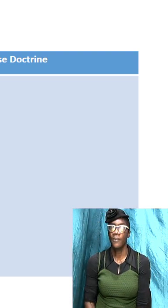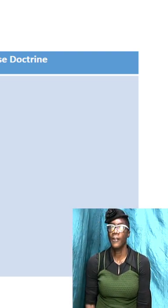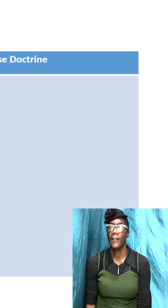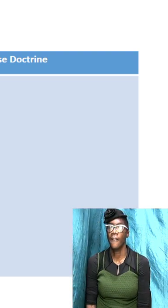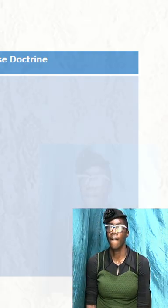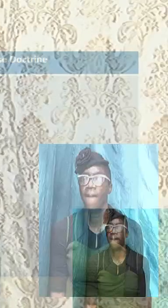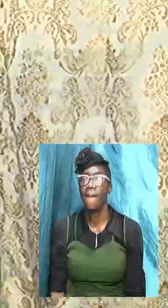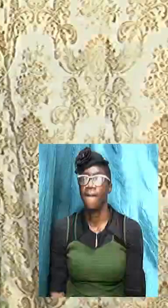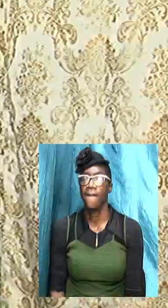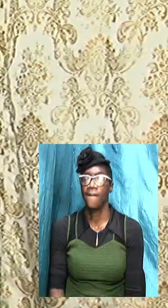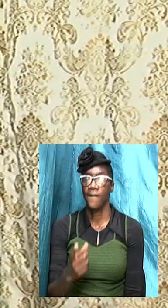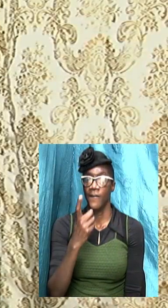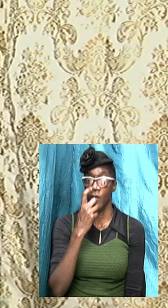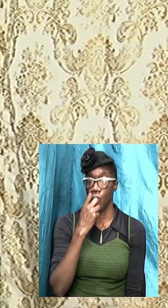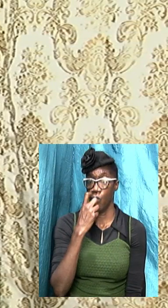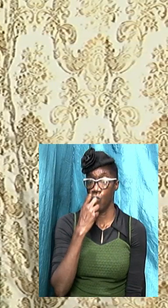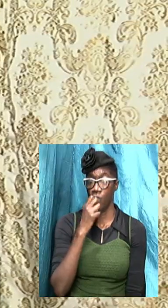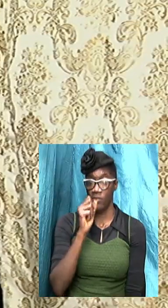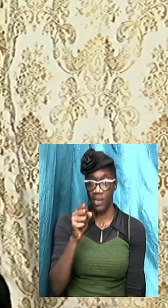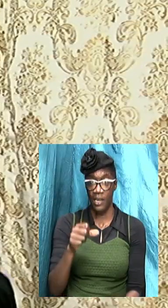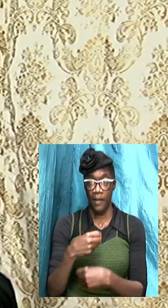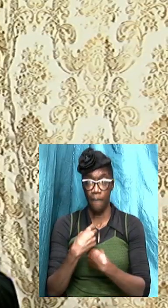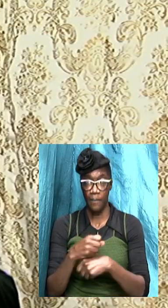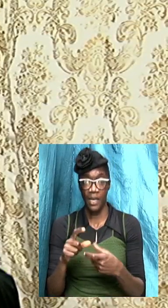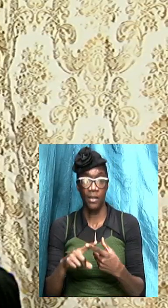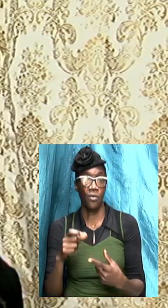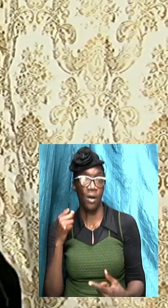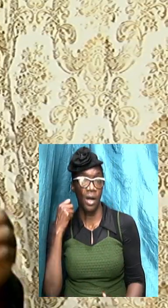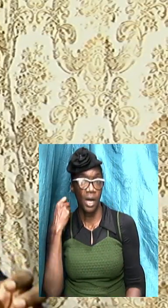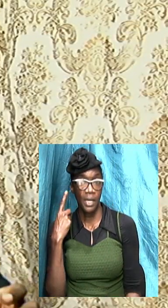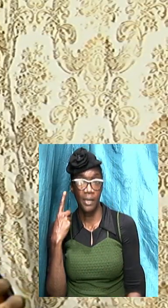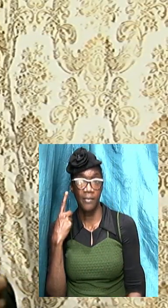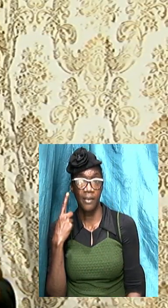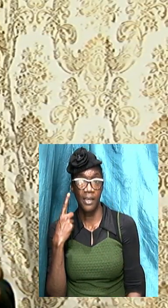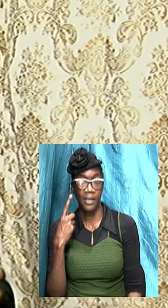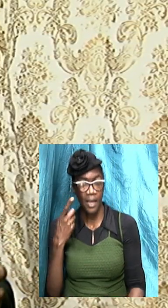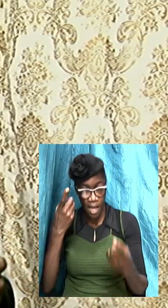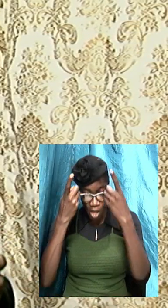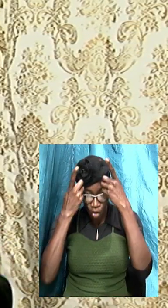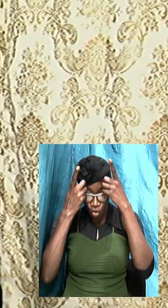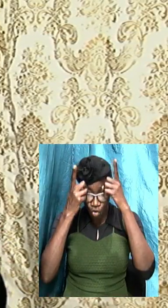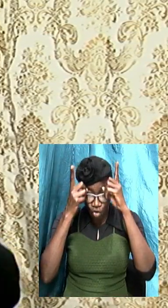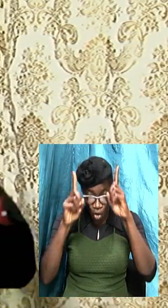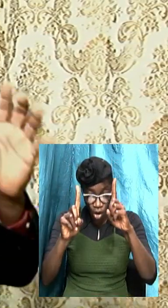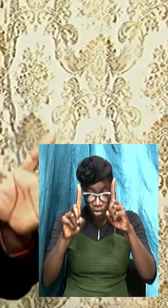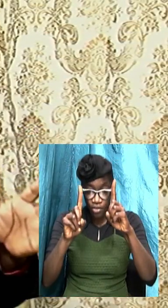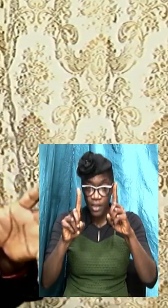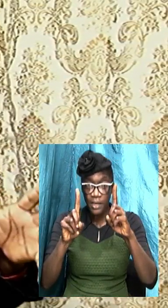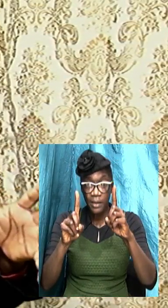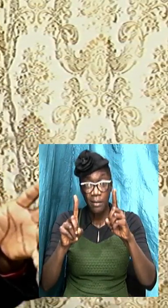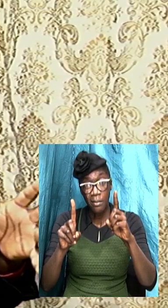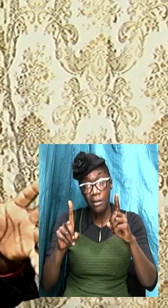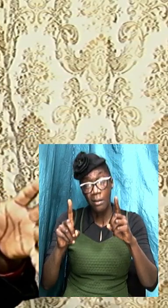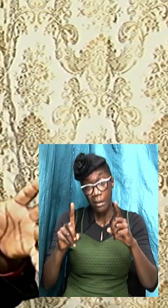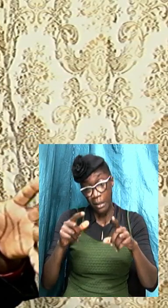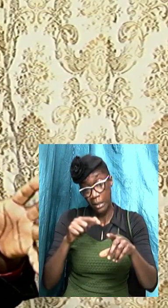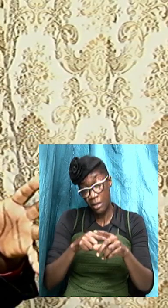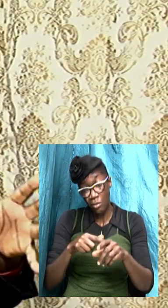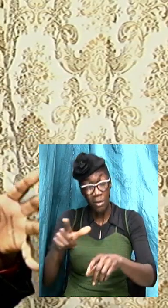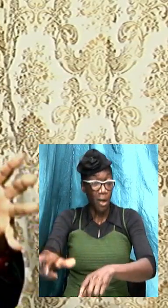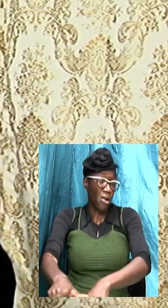and whom shall he make to understand doctrine look here this was way back there you know